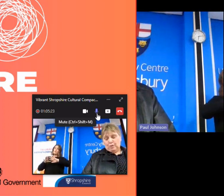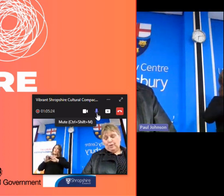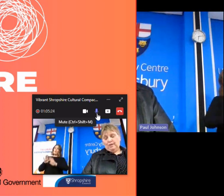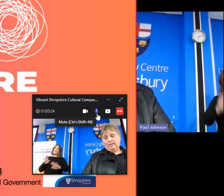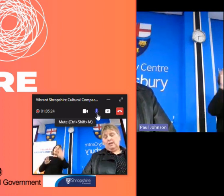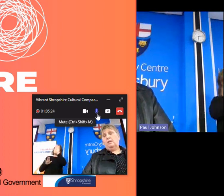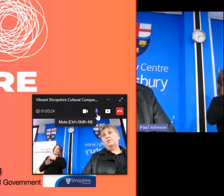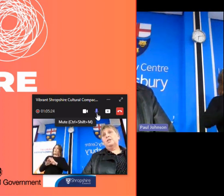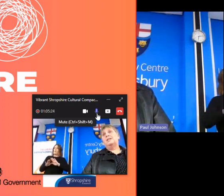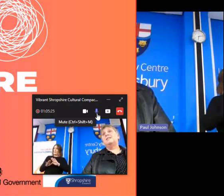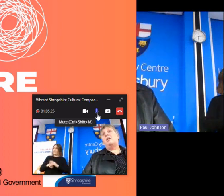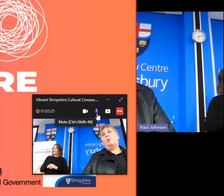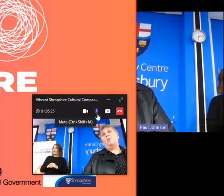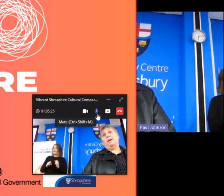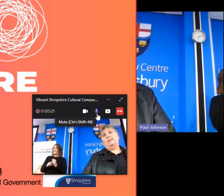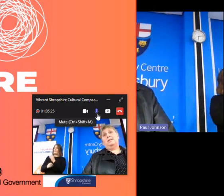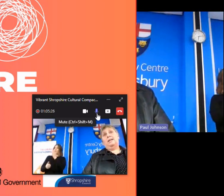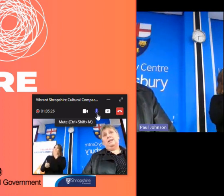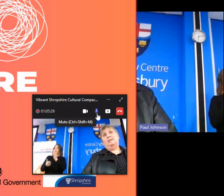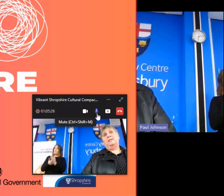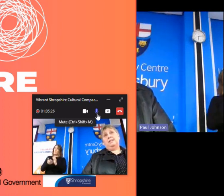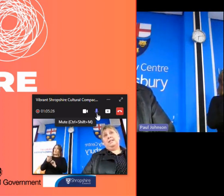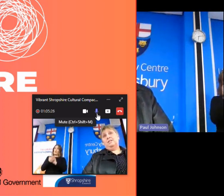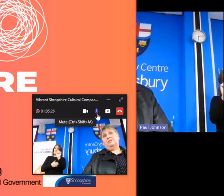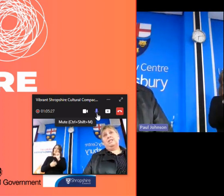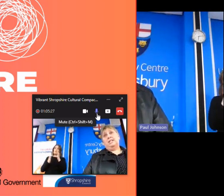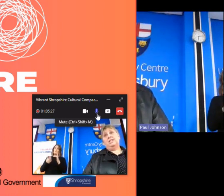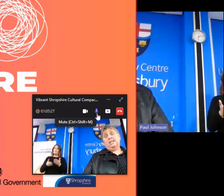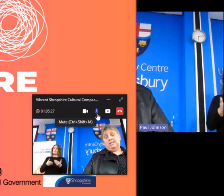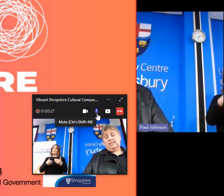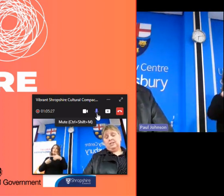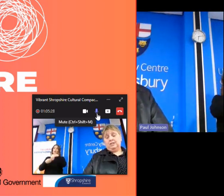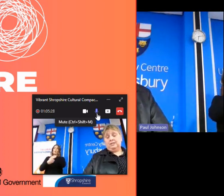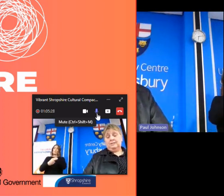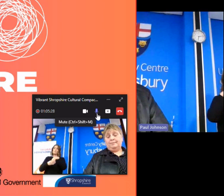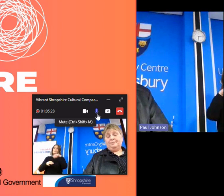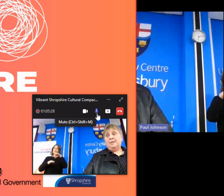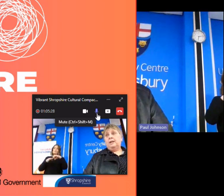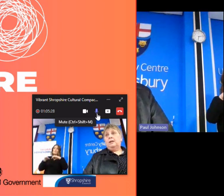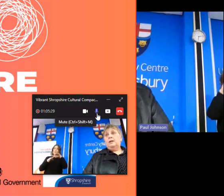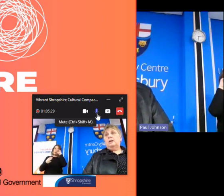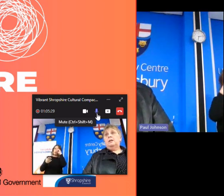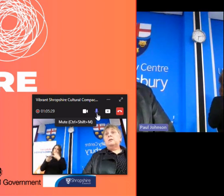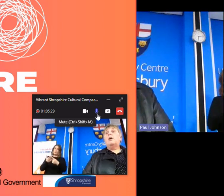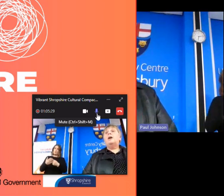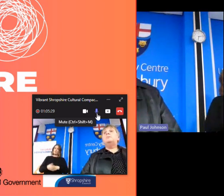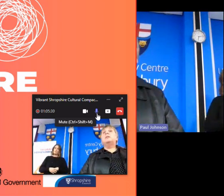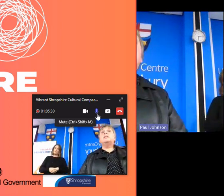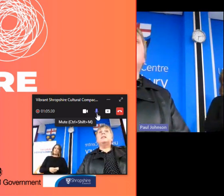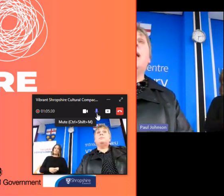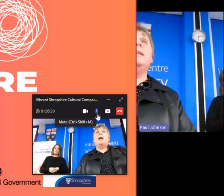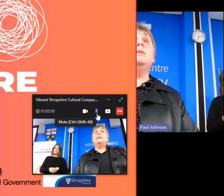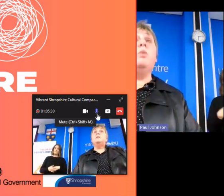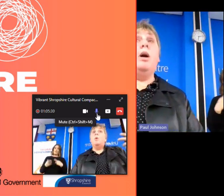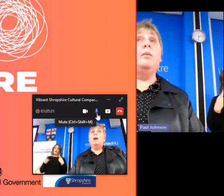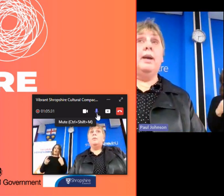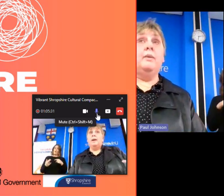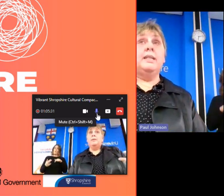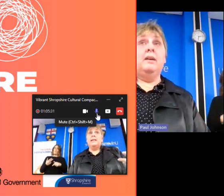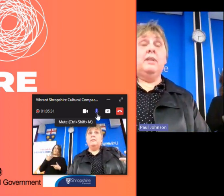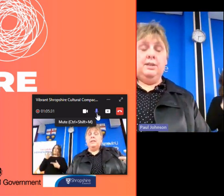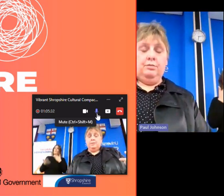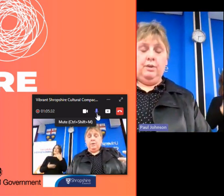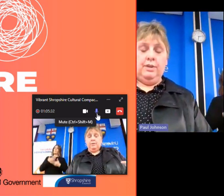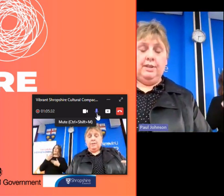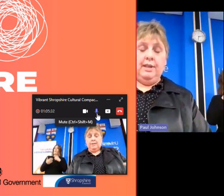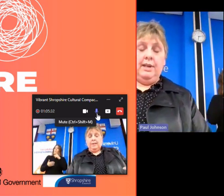make sure that culture is always included in strategic decisions so i hope that this explains why